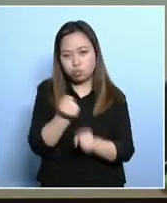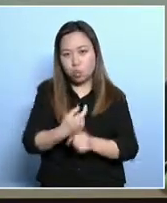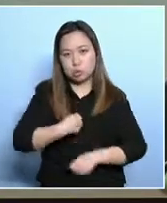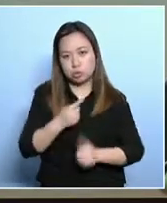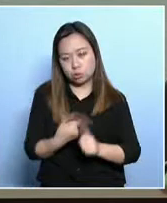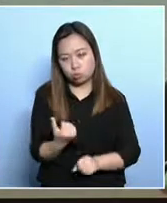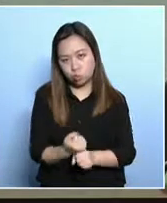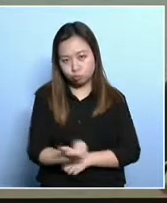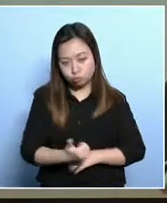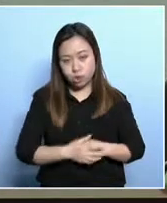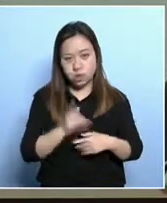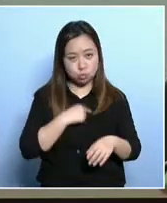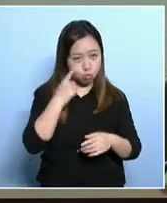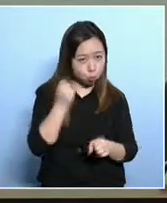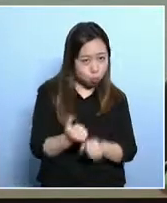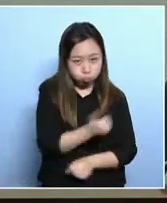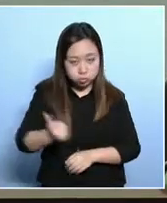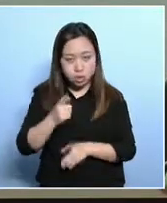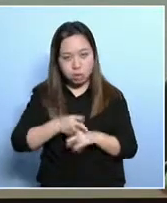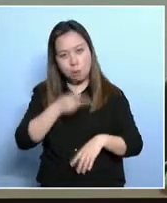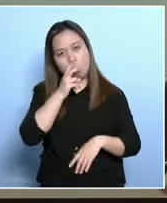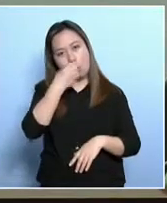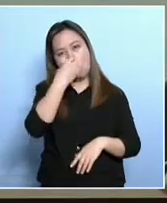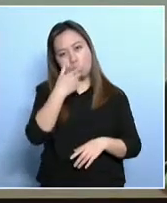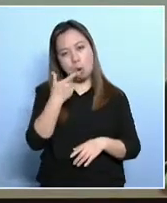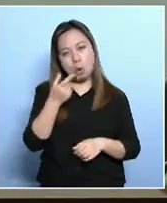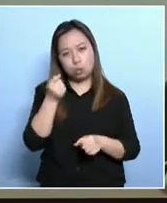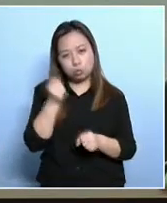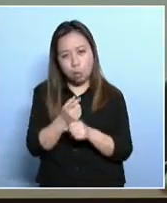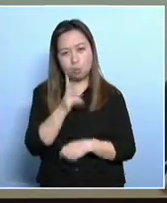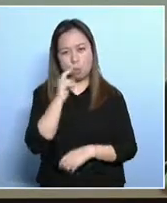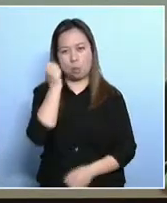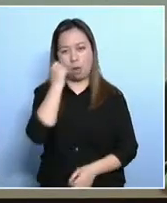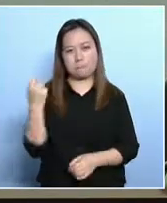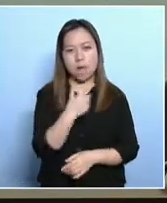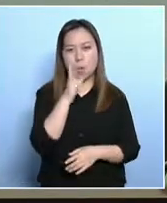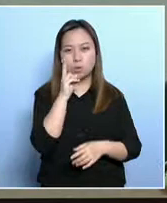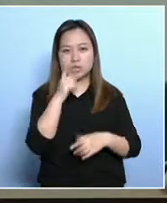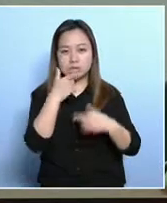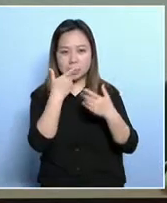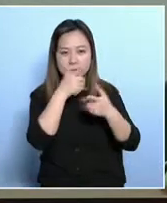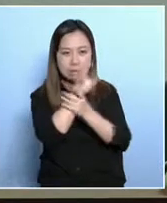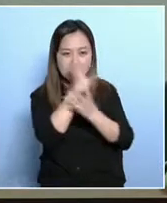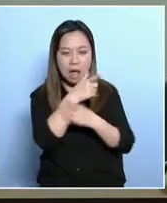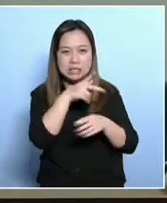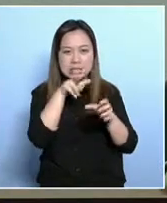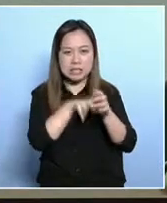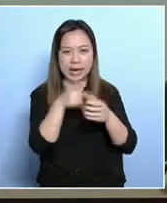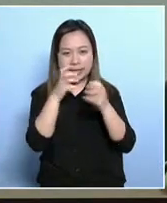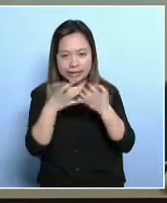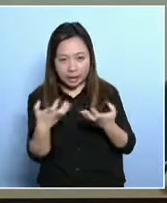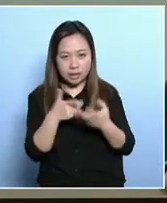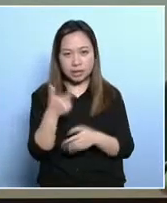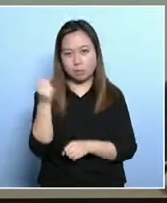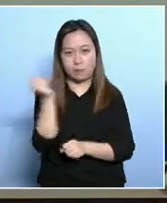rich to the poor. Now to realize all that, it seems it's very difficult for Hong Kong. Now